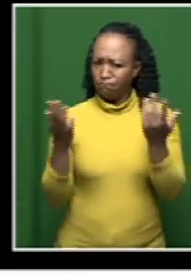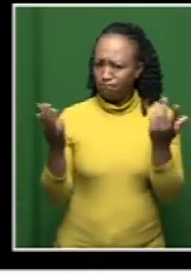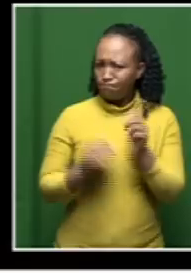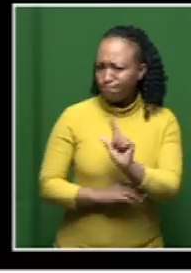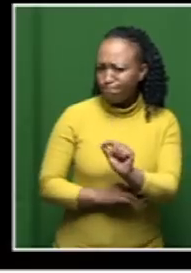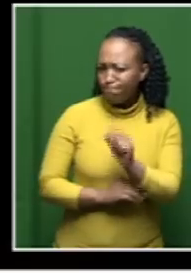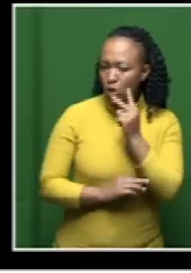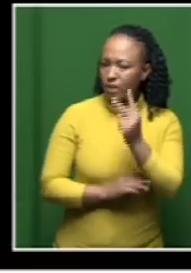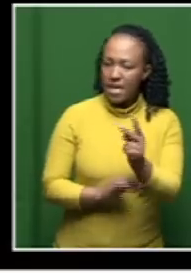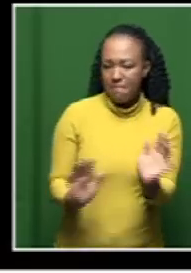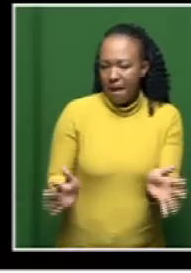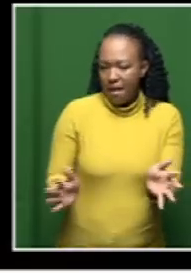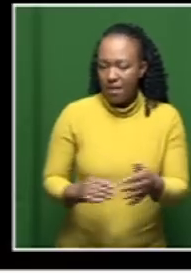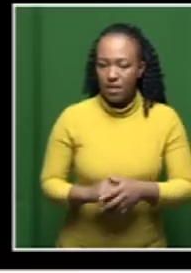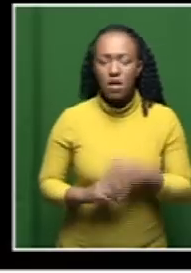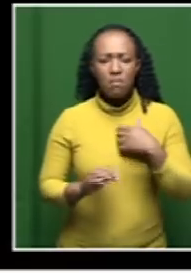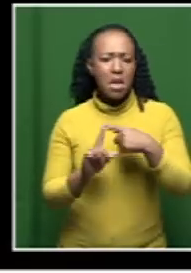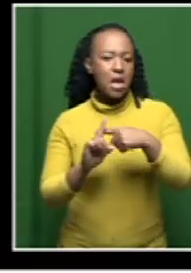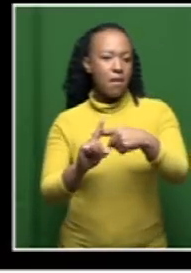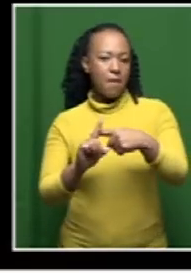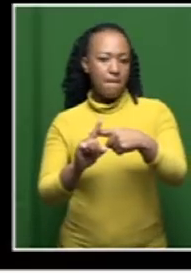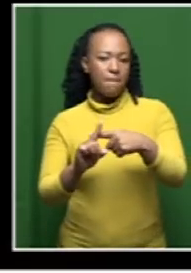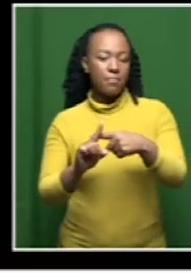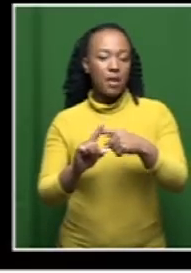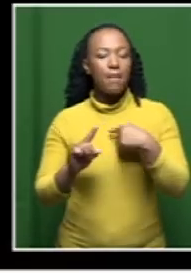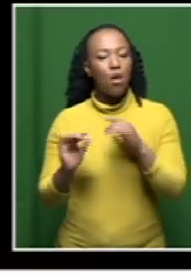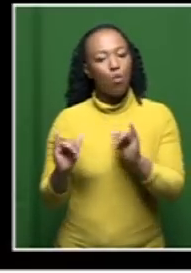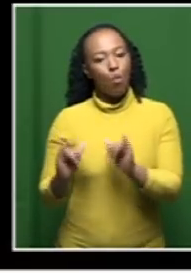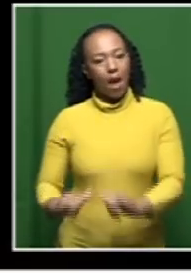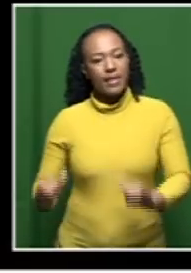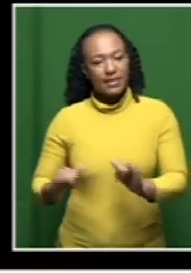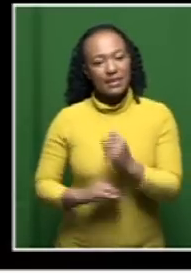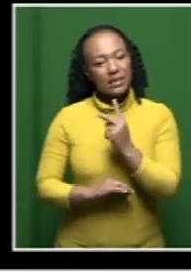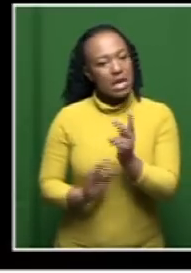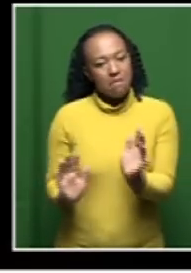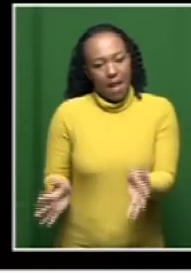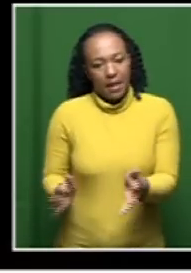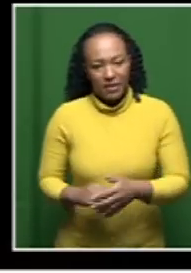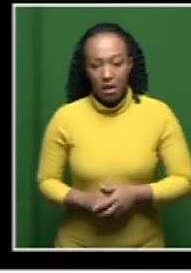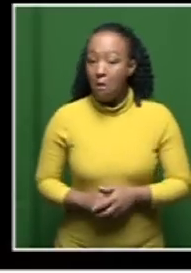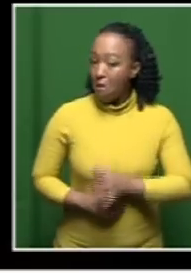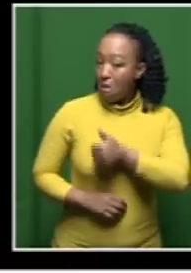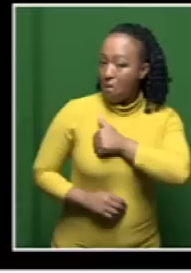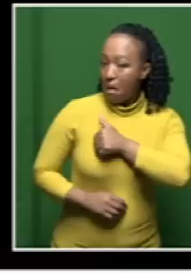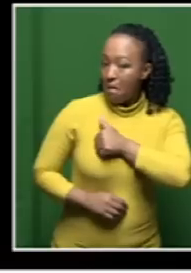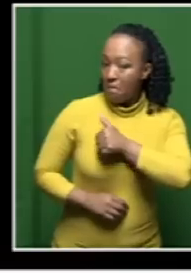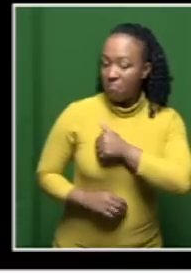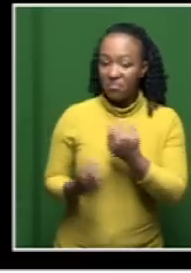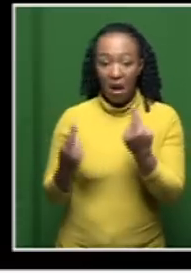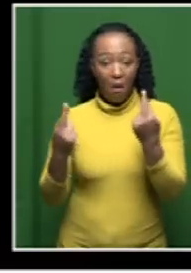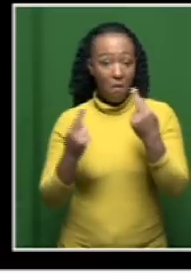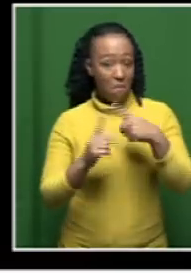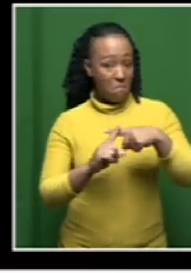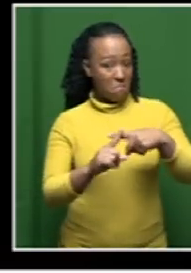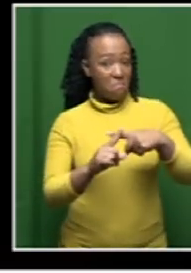and see. Cautiously optimistic, but I'm going to wait and see. Well, good luck with it. Good luck. I hope it's a